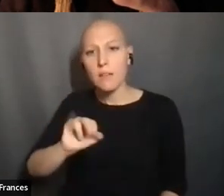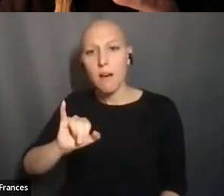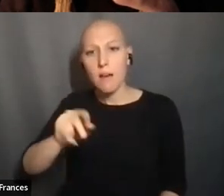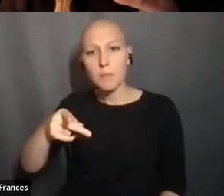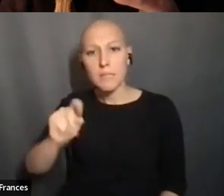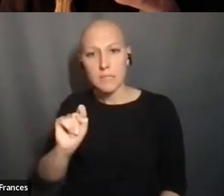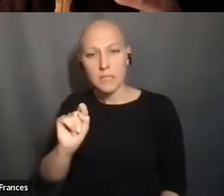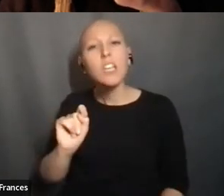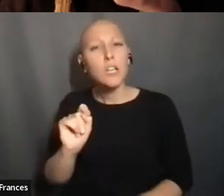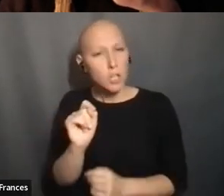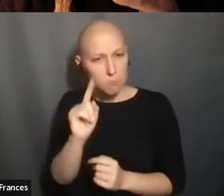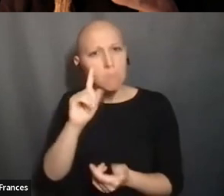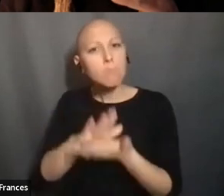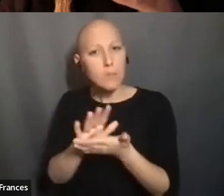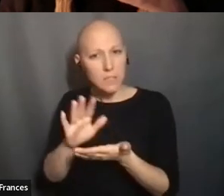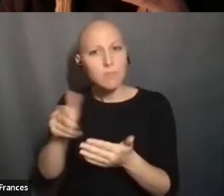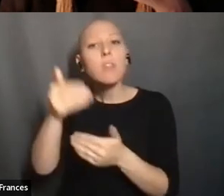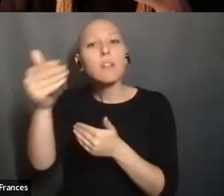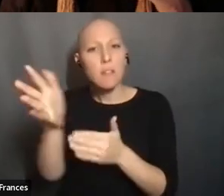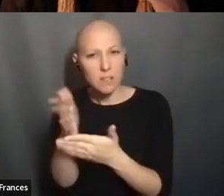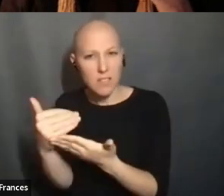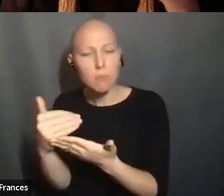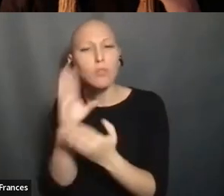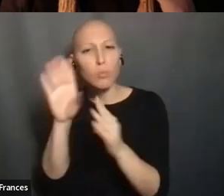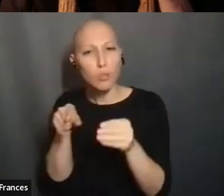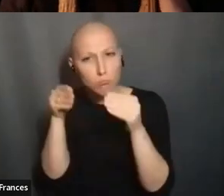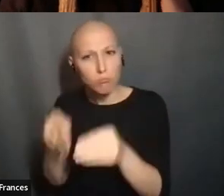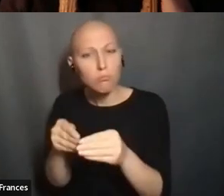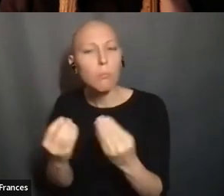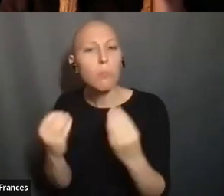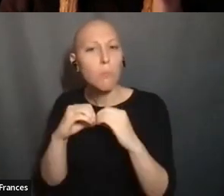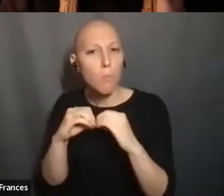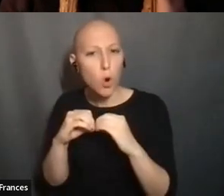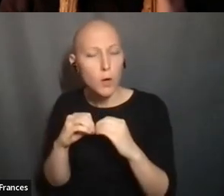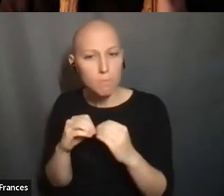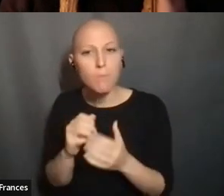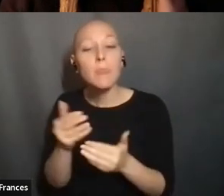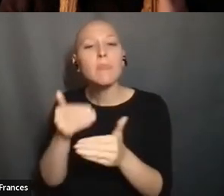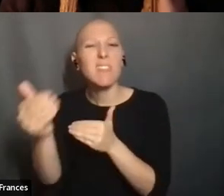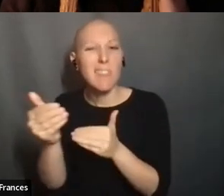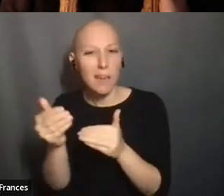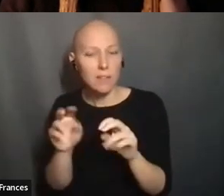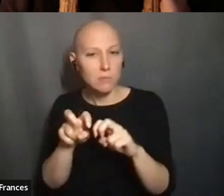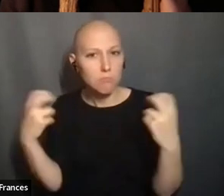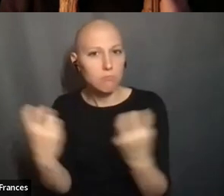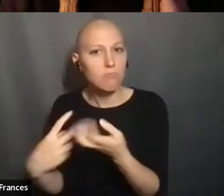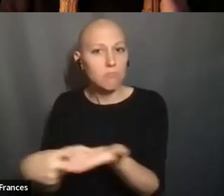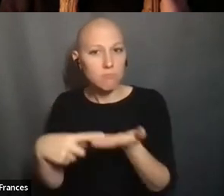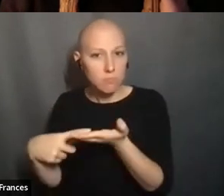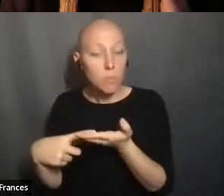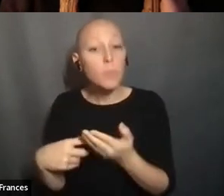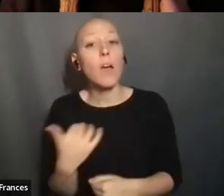IN A MORE FOCUSED FASHION IN THE NEXT SEGMENT OF THE ROUND TABLE. THERE WAS A QUESTION FROM